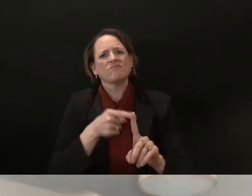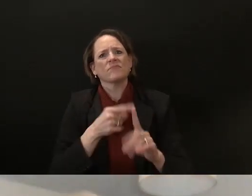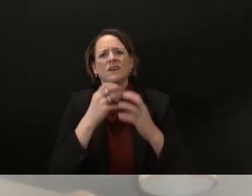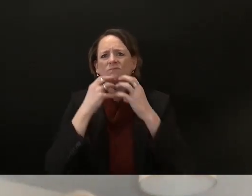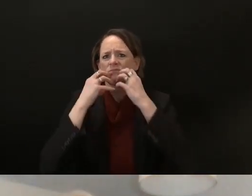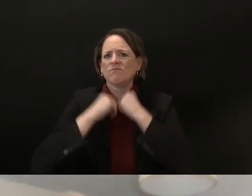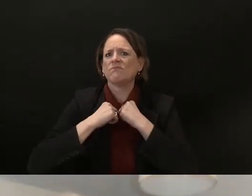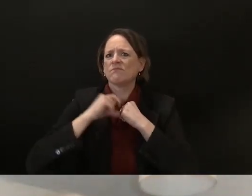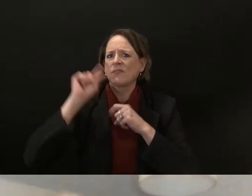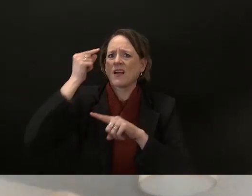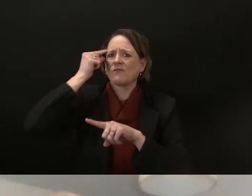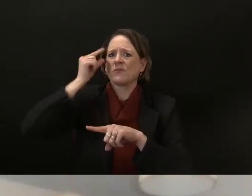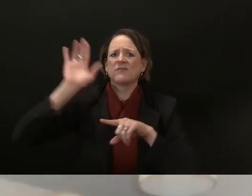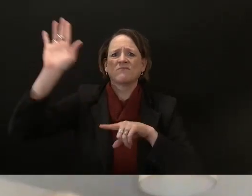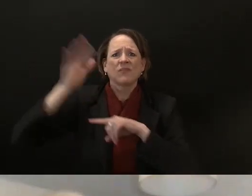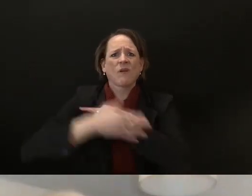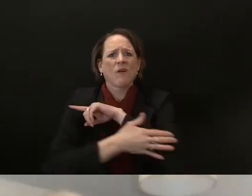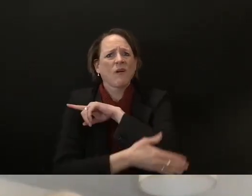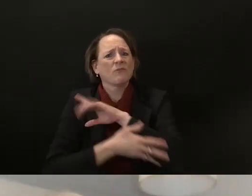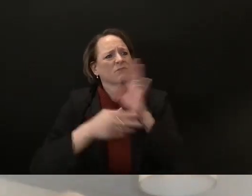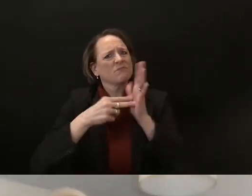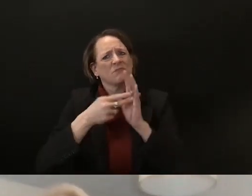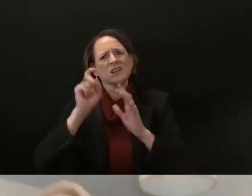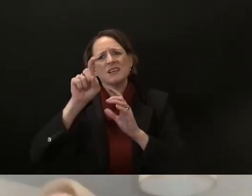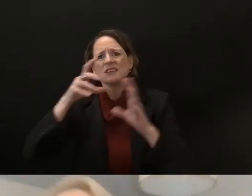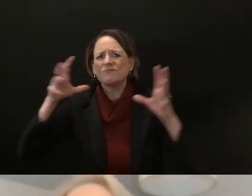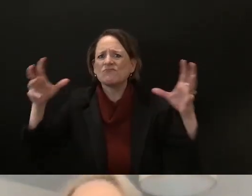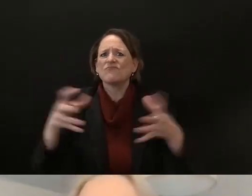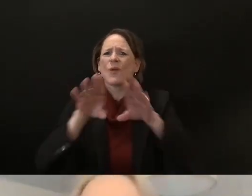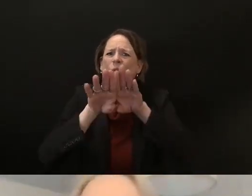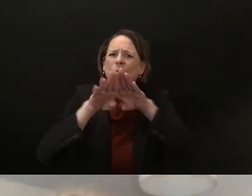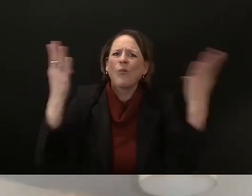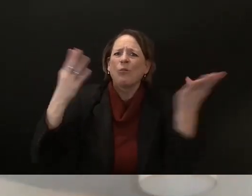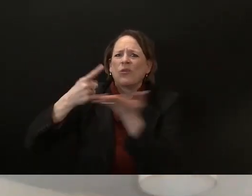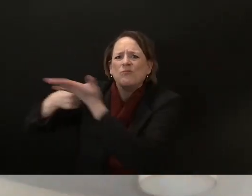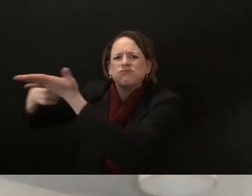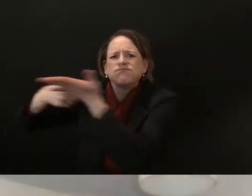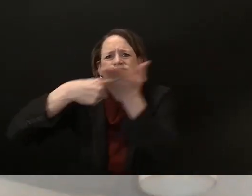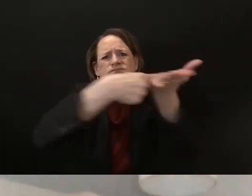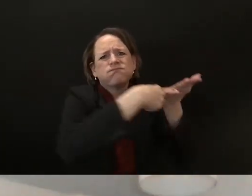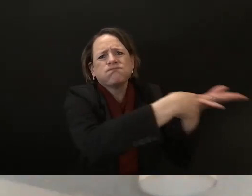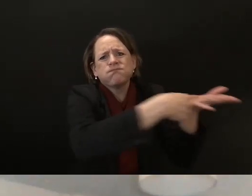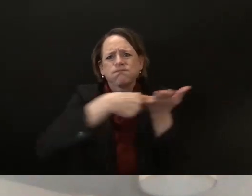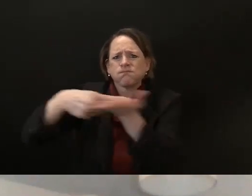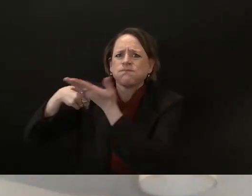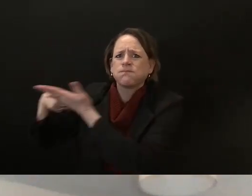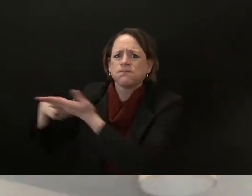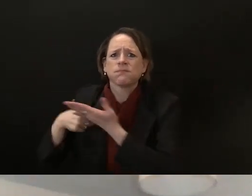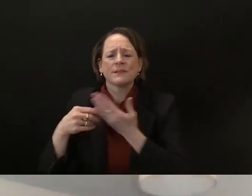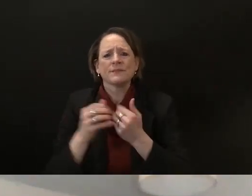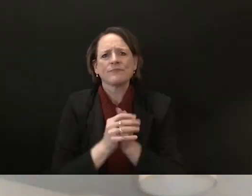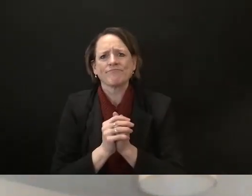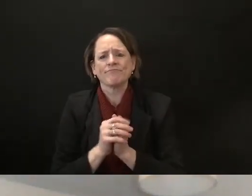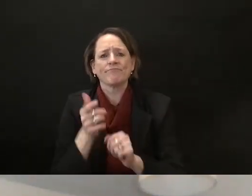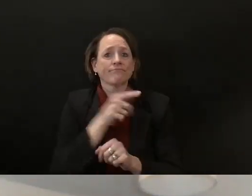um yeah i can't argue with anything that senator larson said um you know wisconsin's always been